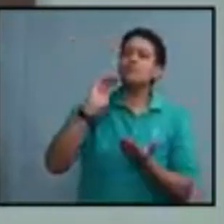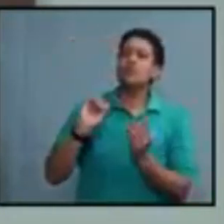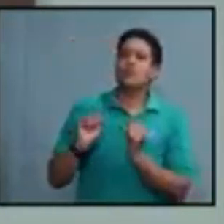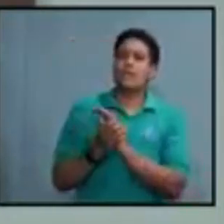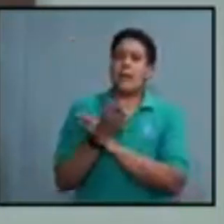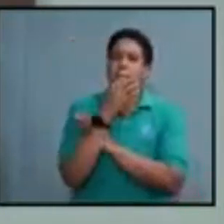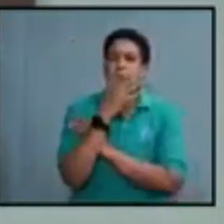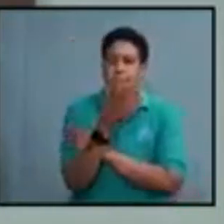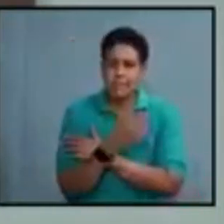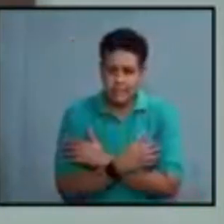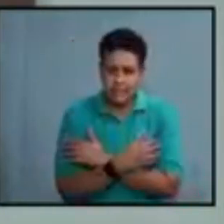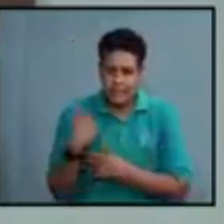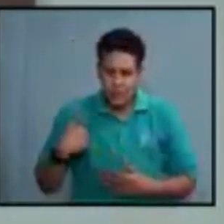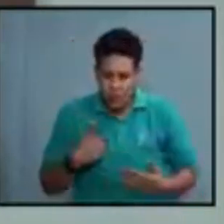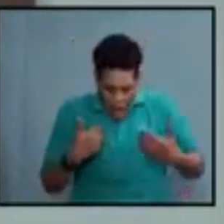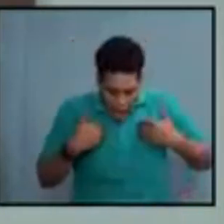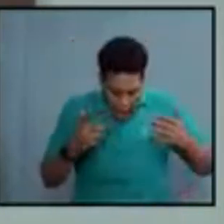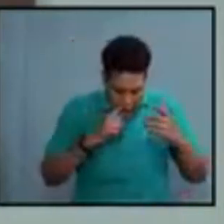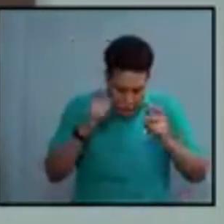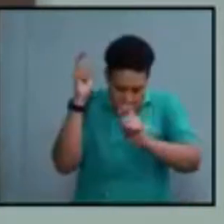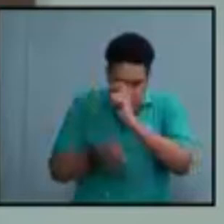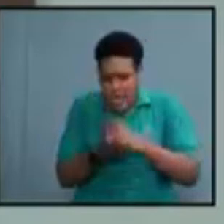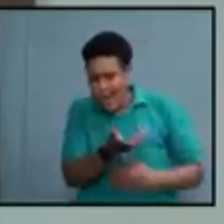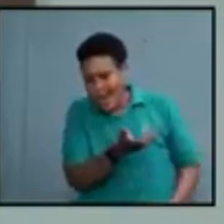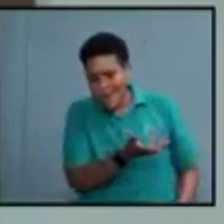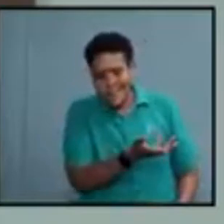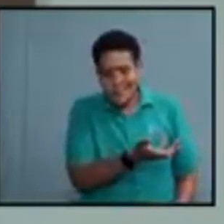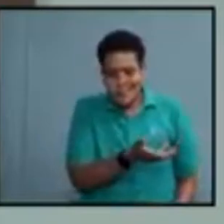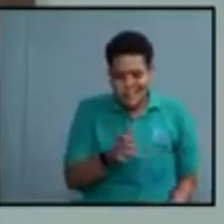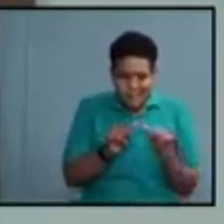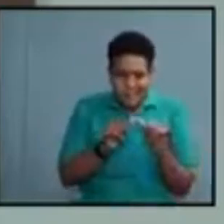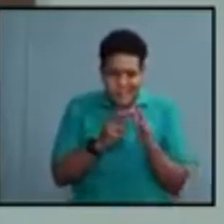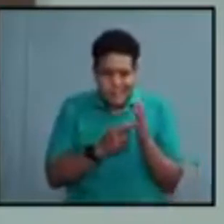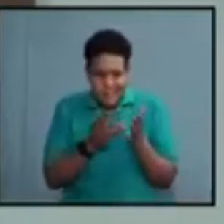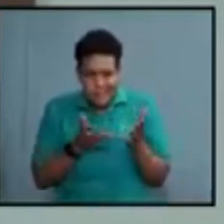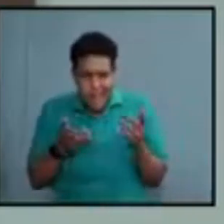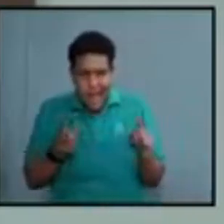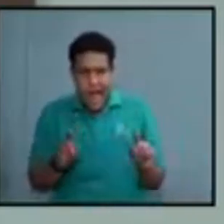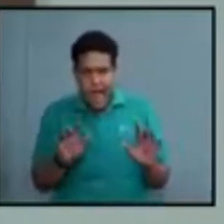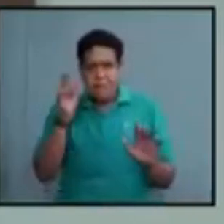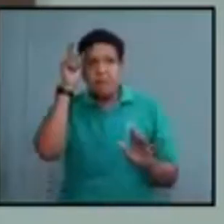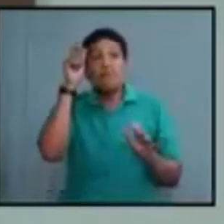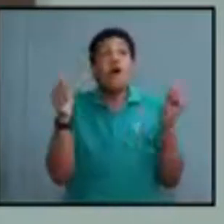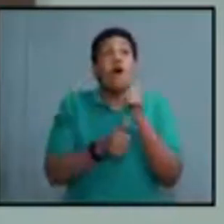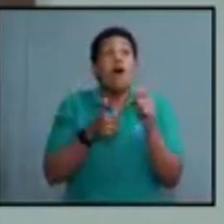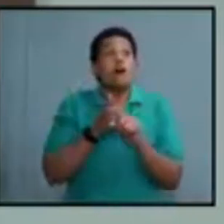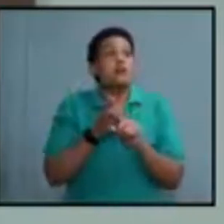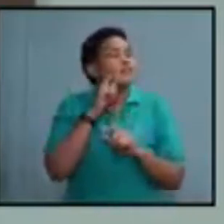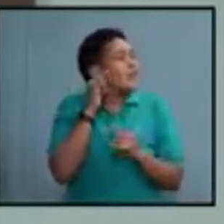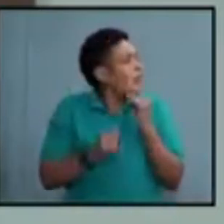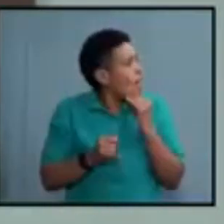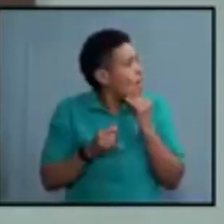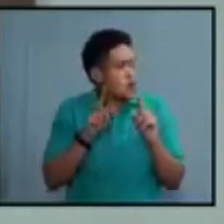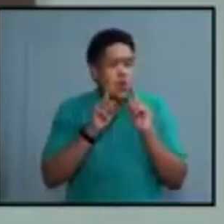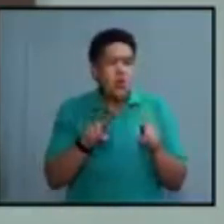We had changed the measures under the last